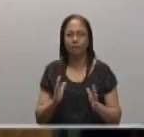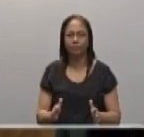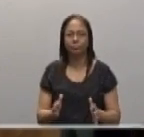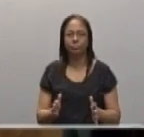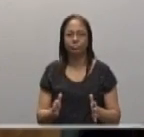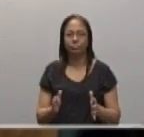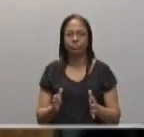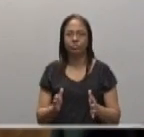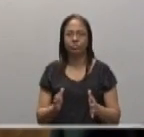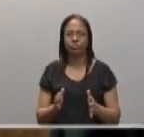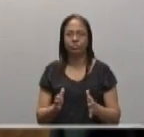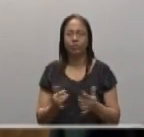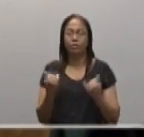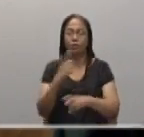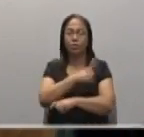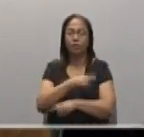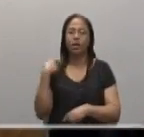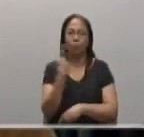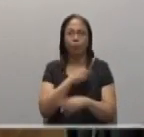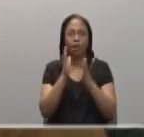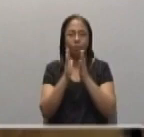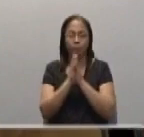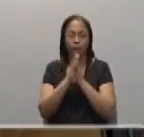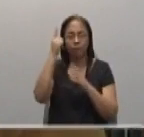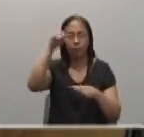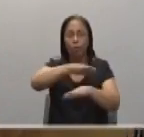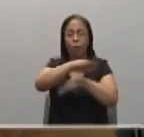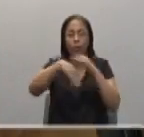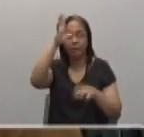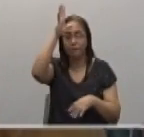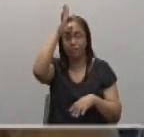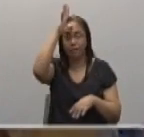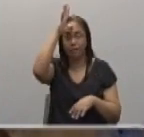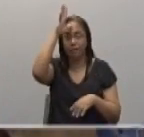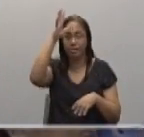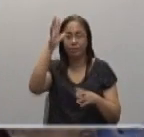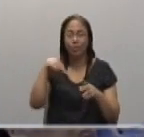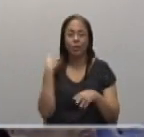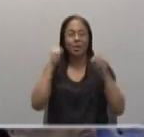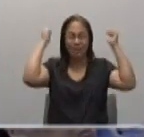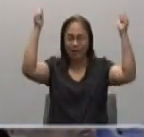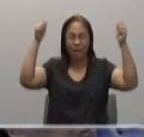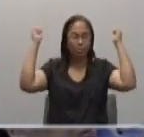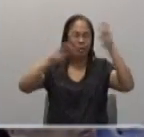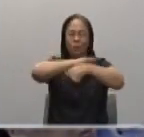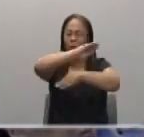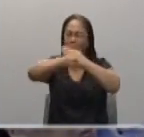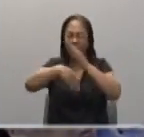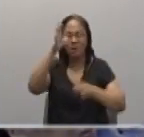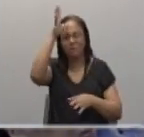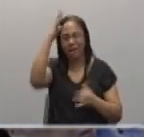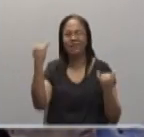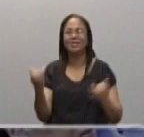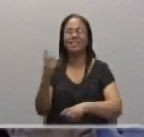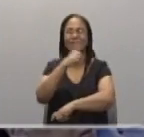really, we pray today that all the fathers, you the fathers we are celebrating today, you know, in this joyful feast,